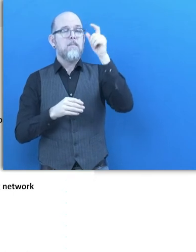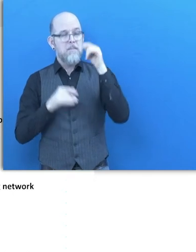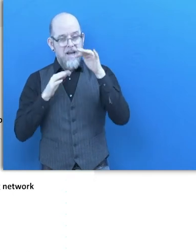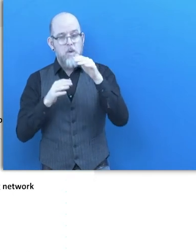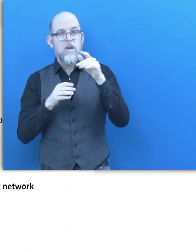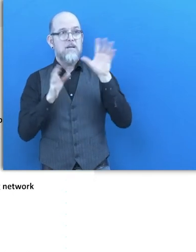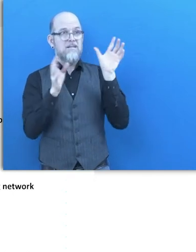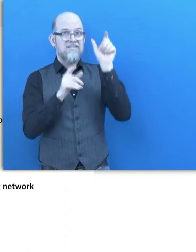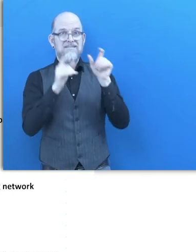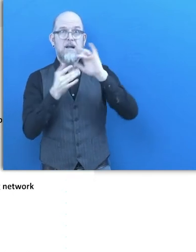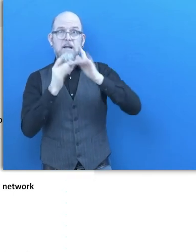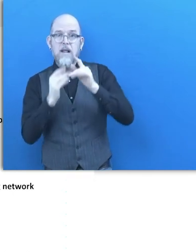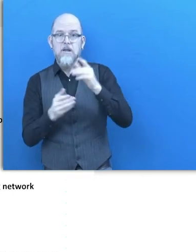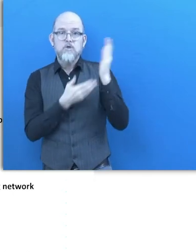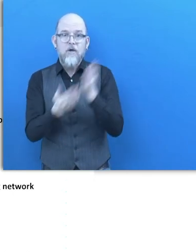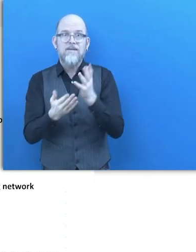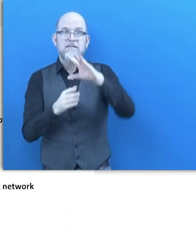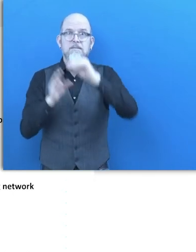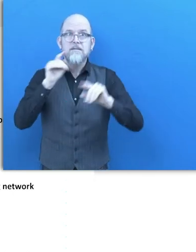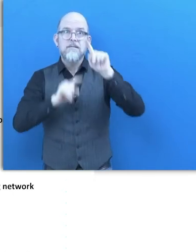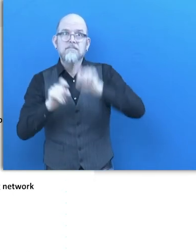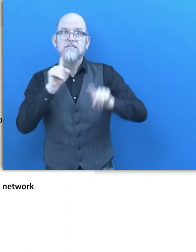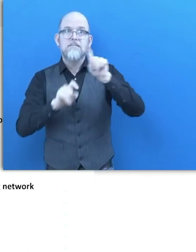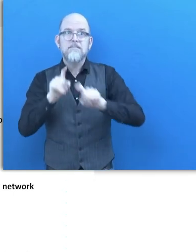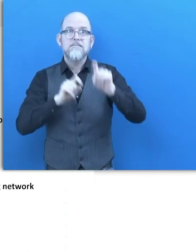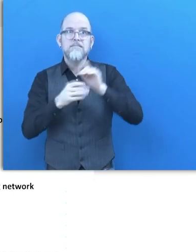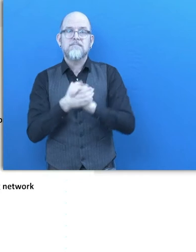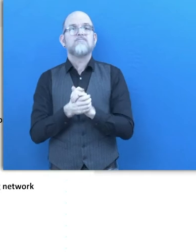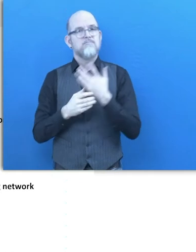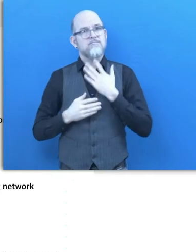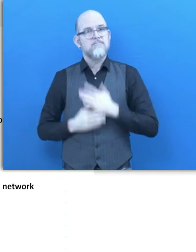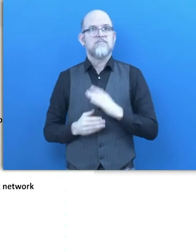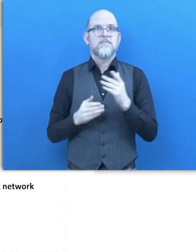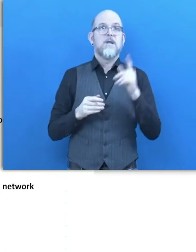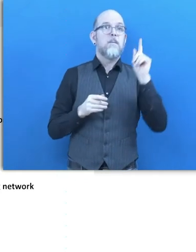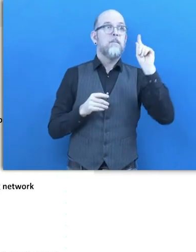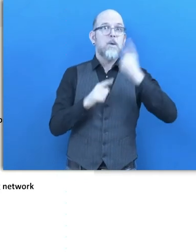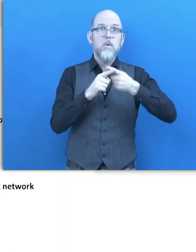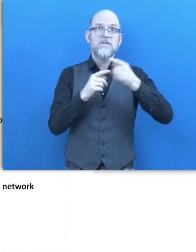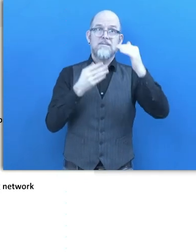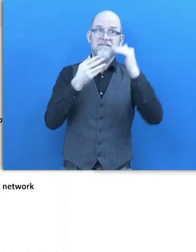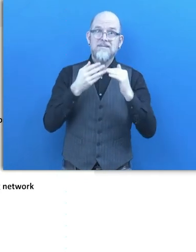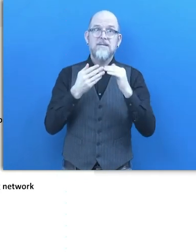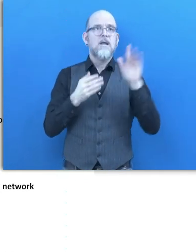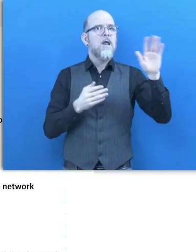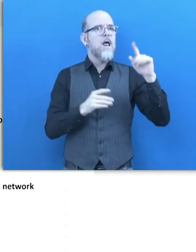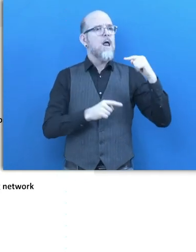want to see that the majority of our users are developing and improving in